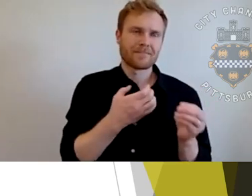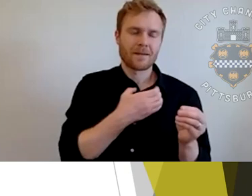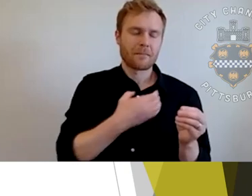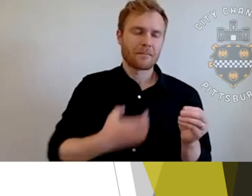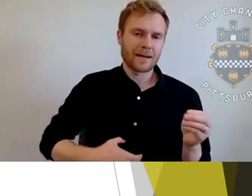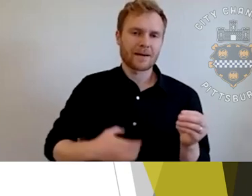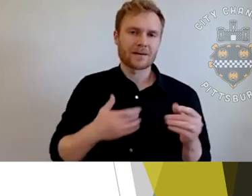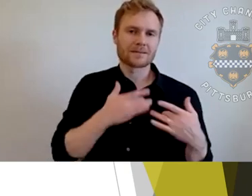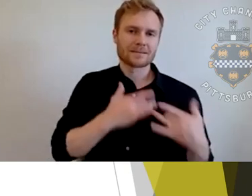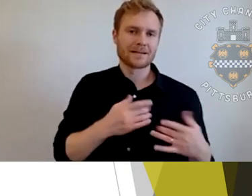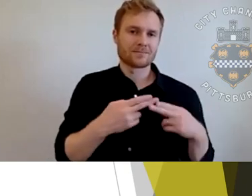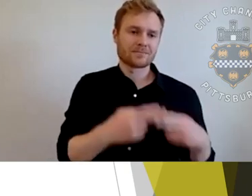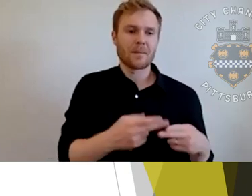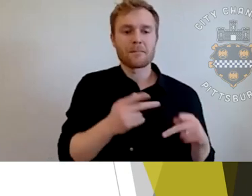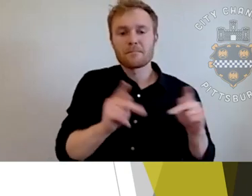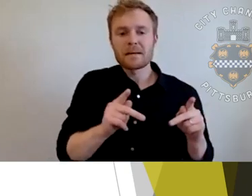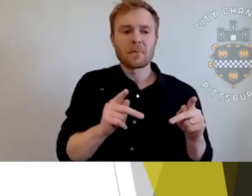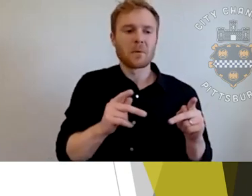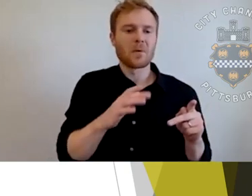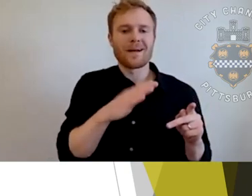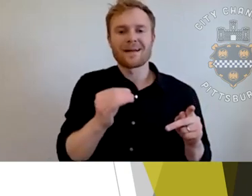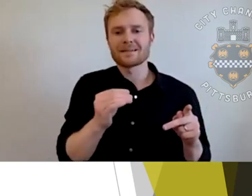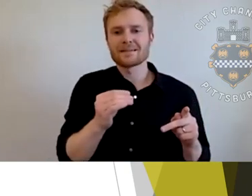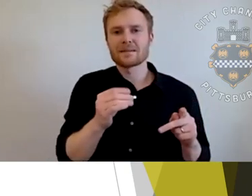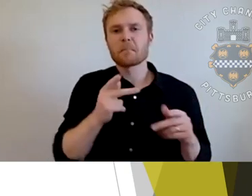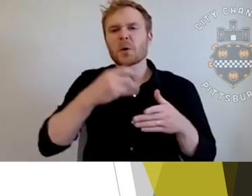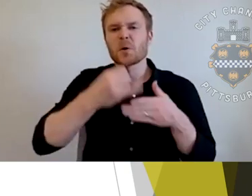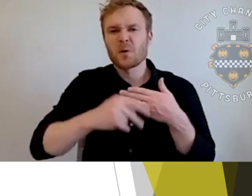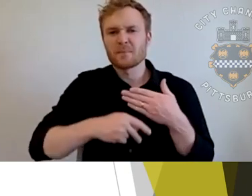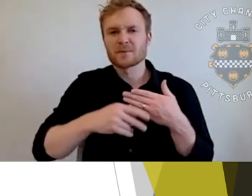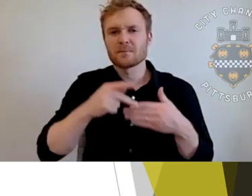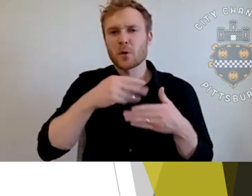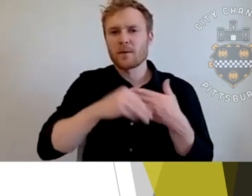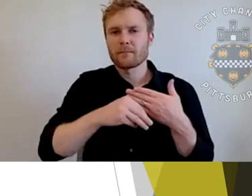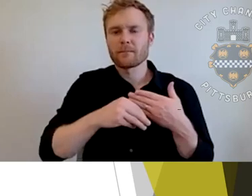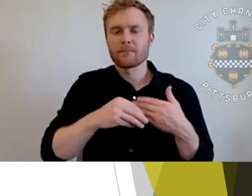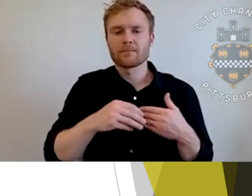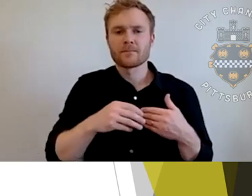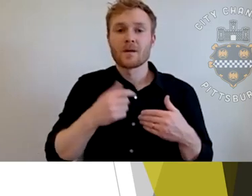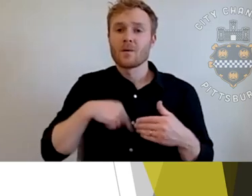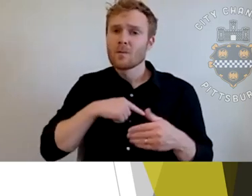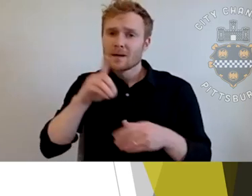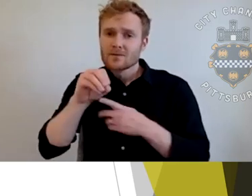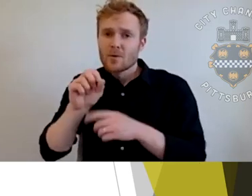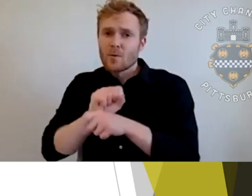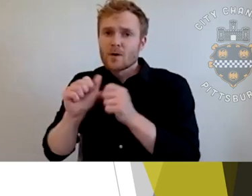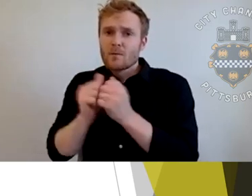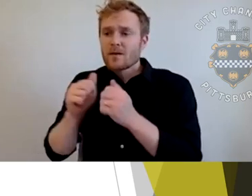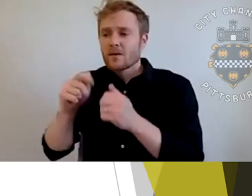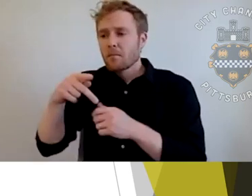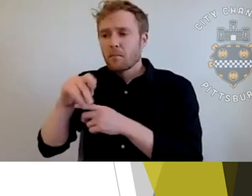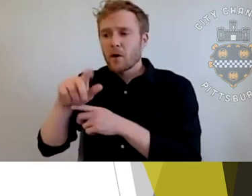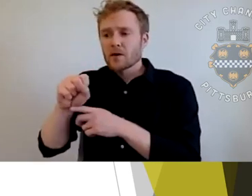so we can facilitate and we do work in, in parks and green spaces. Uh, but typically it's in and around a